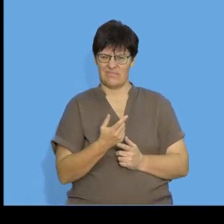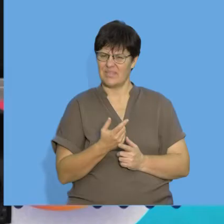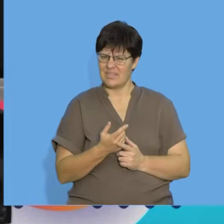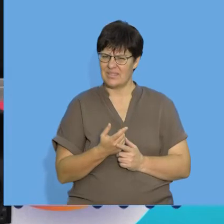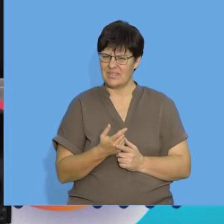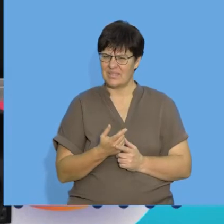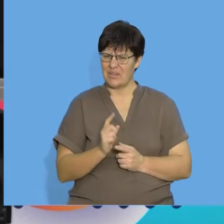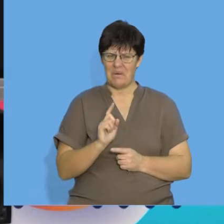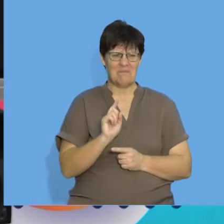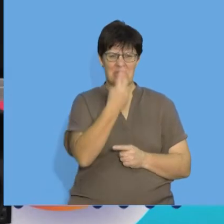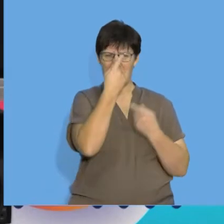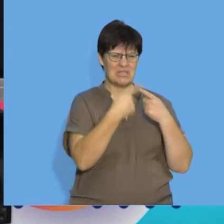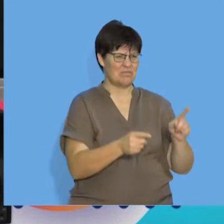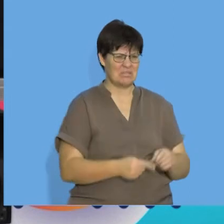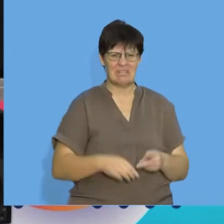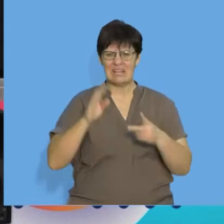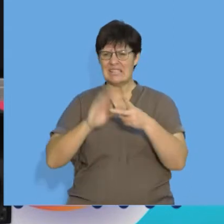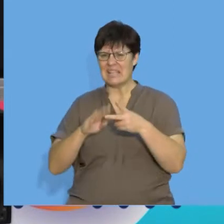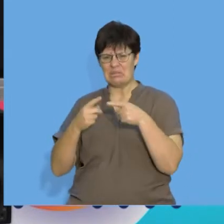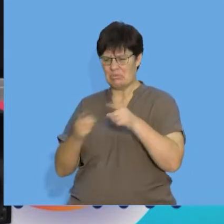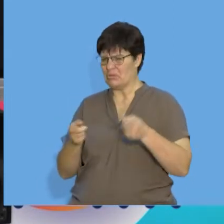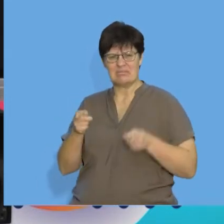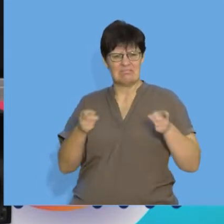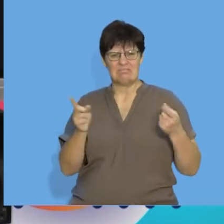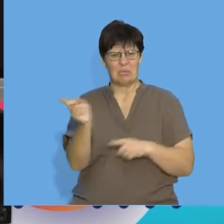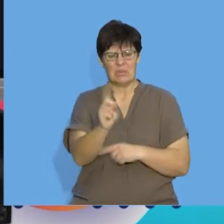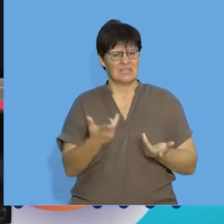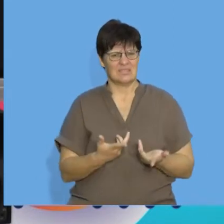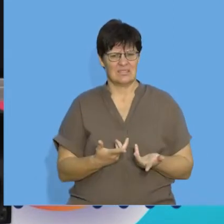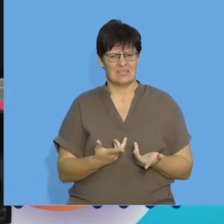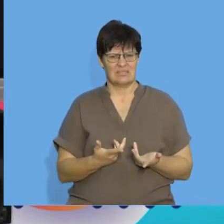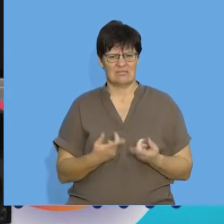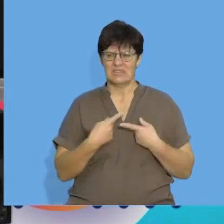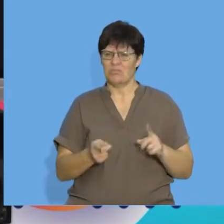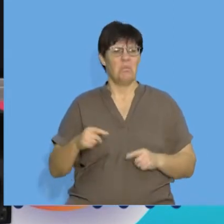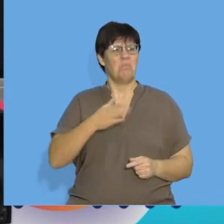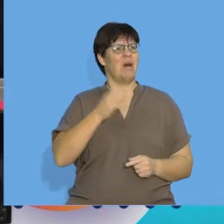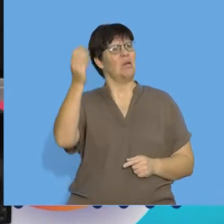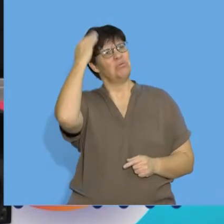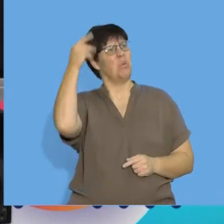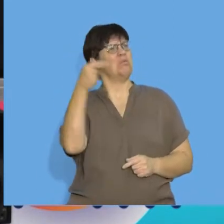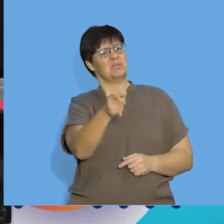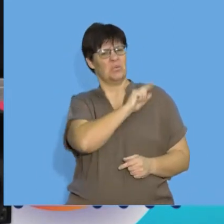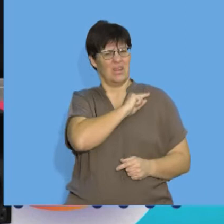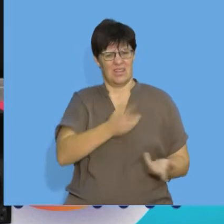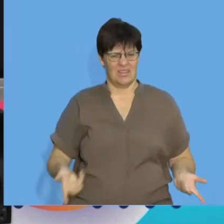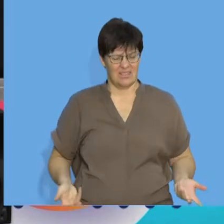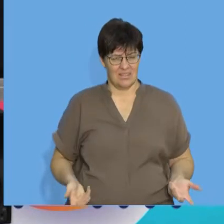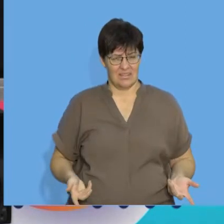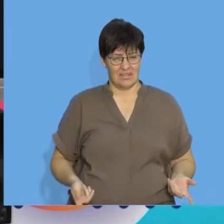yourself, what is the first difference and what is the second difference? And what's the difference and why do I need to know the difference?